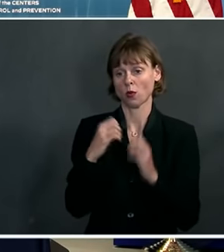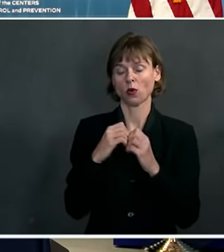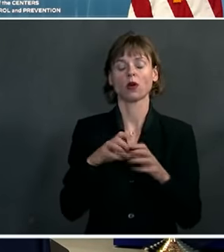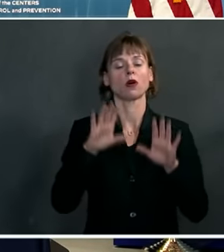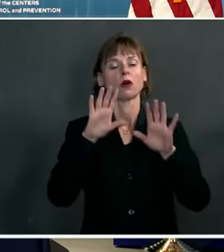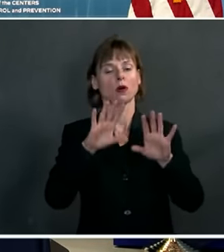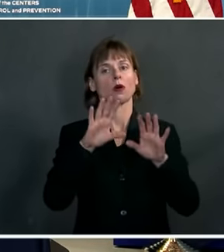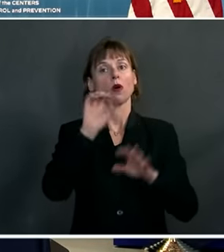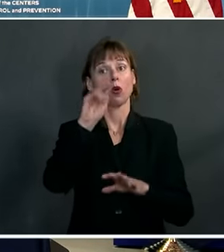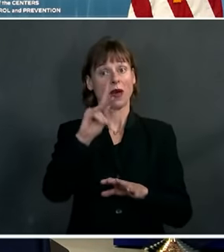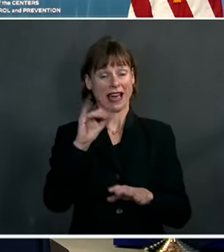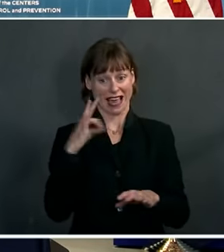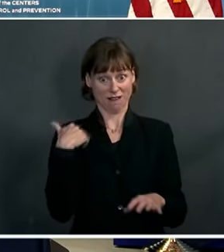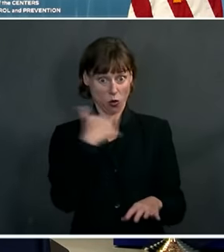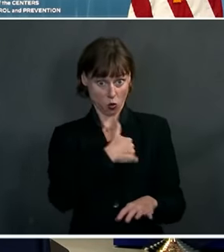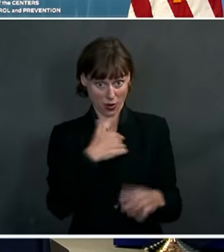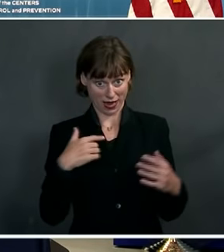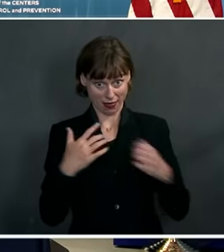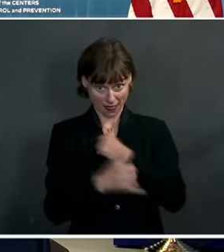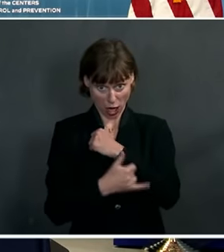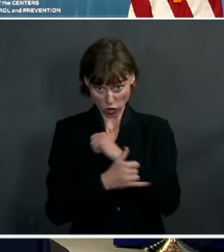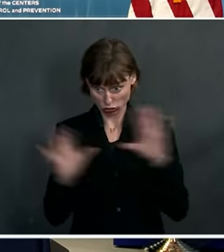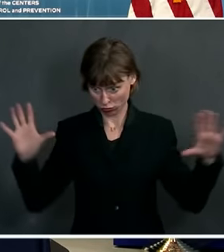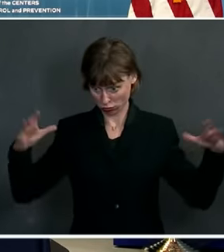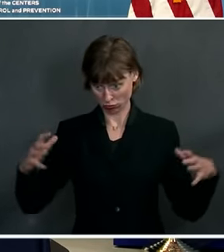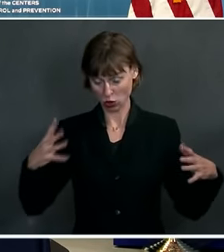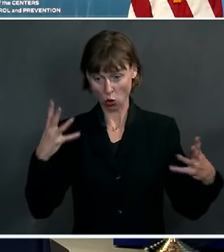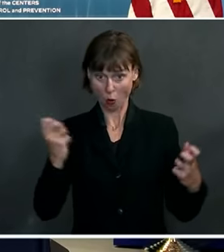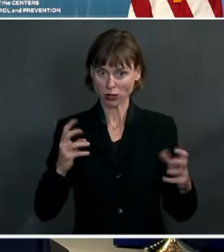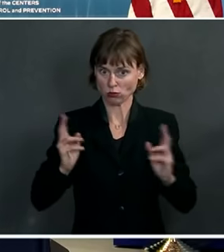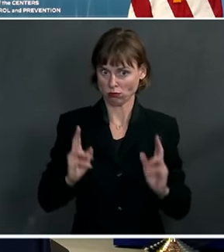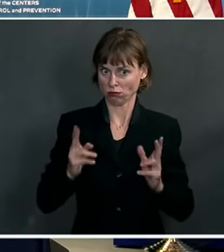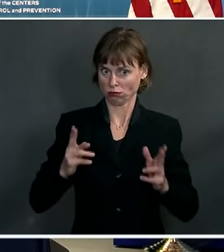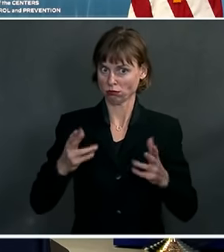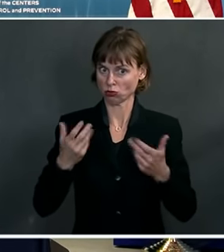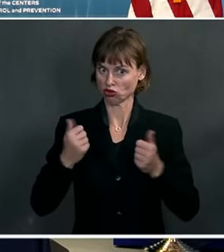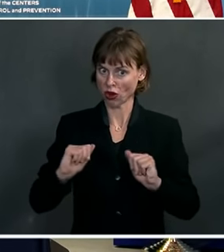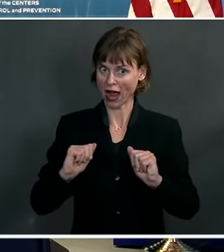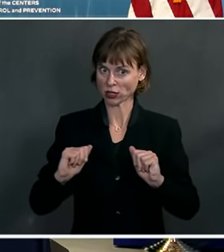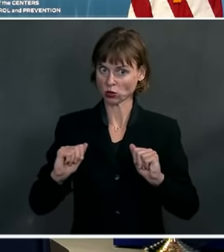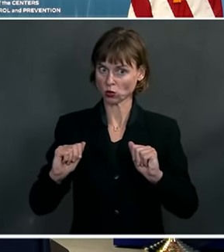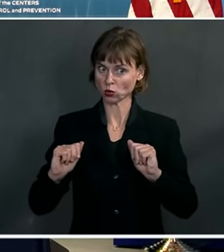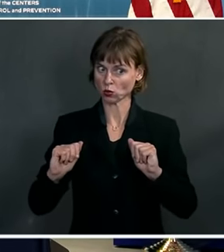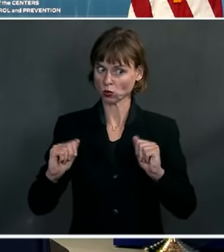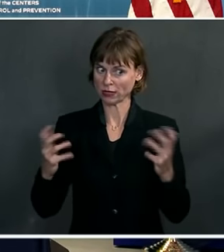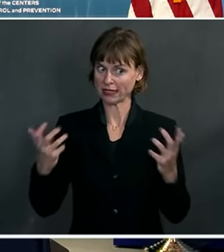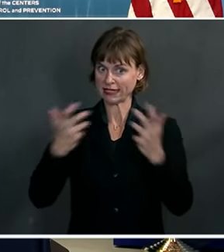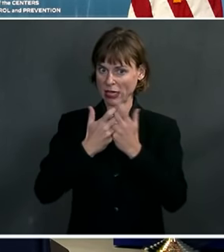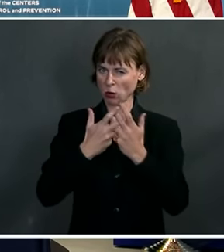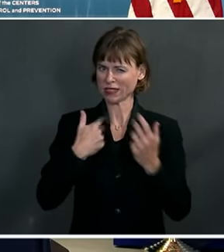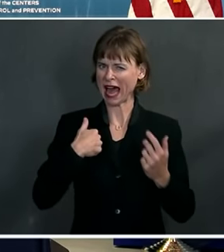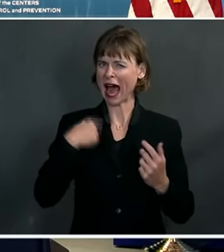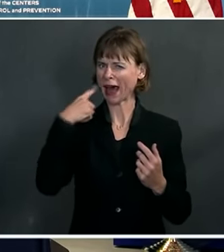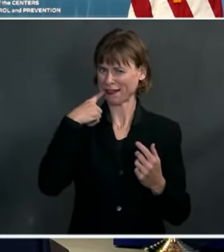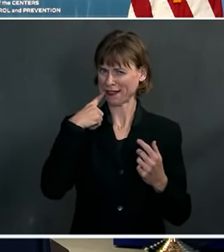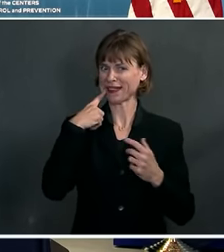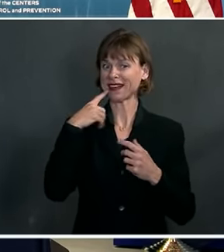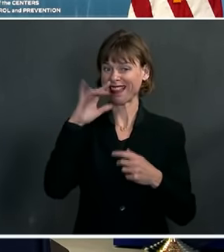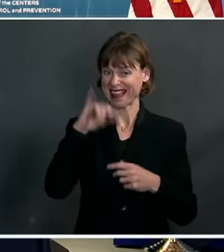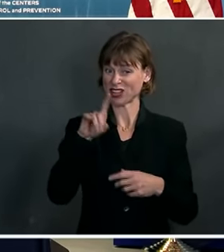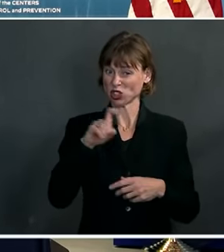country want to turbocharge our efforts at sequencing, which I believe should be a shared bipartisan